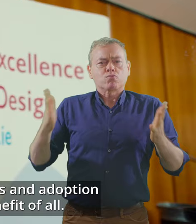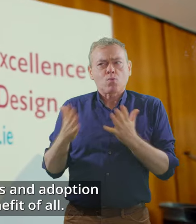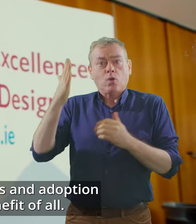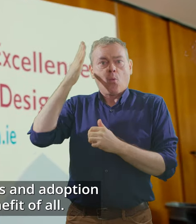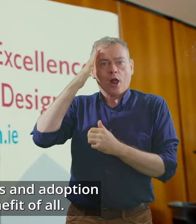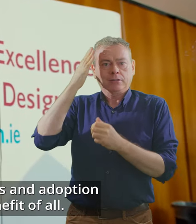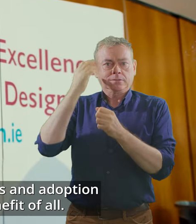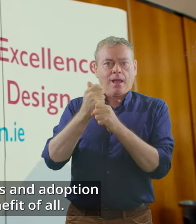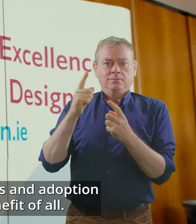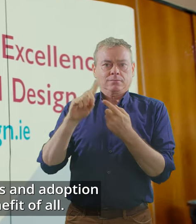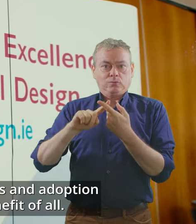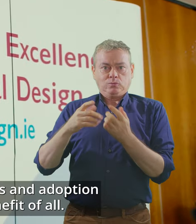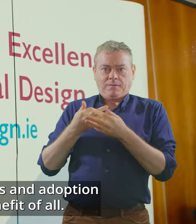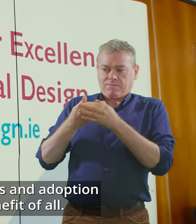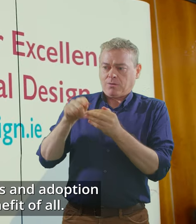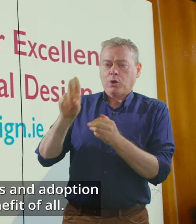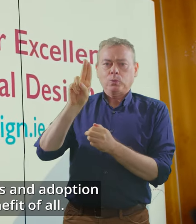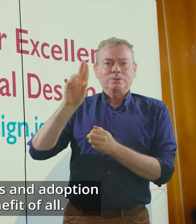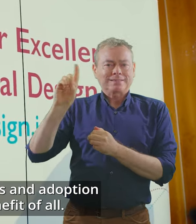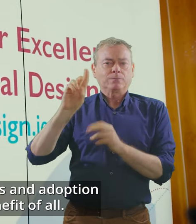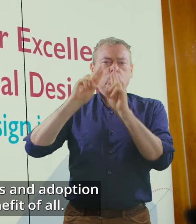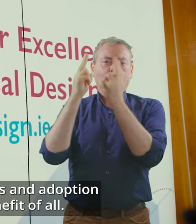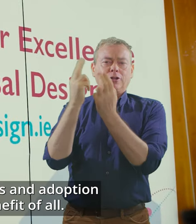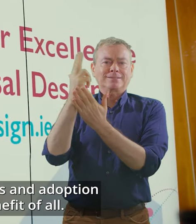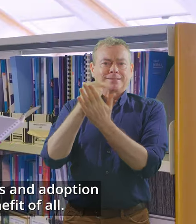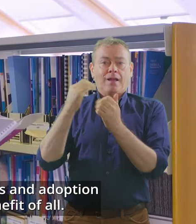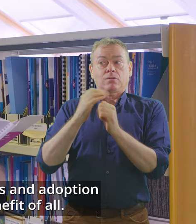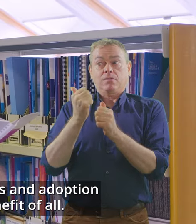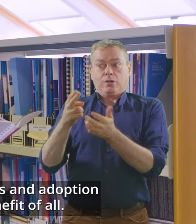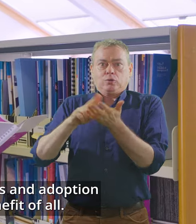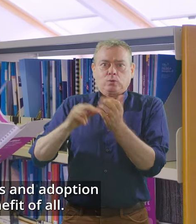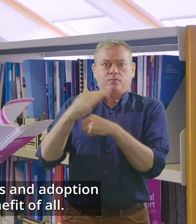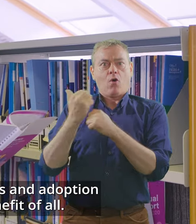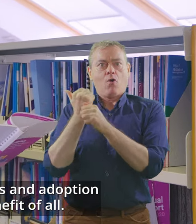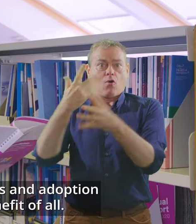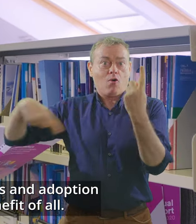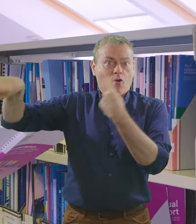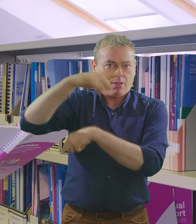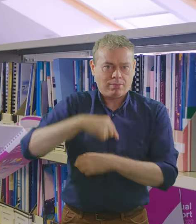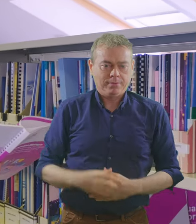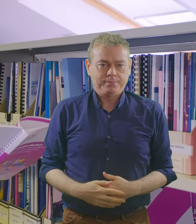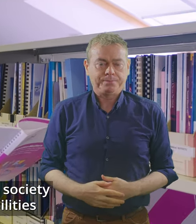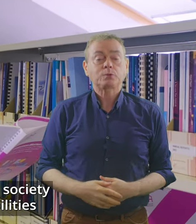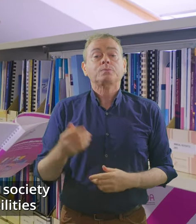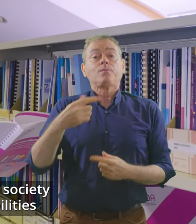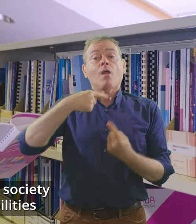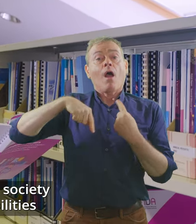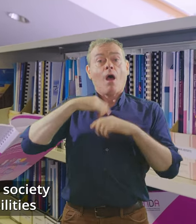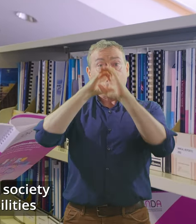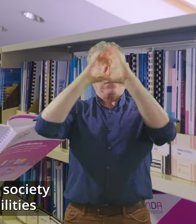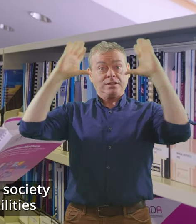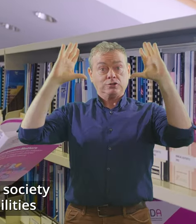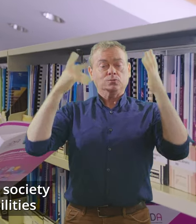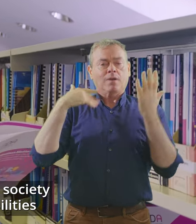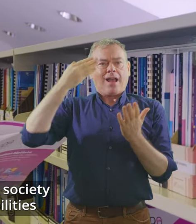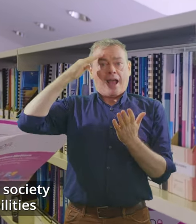it is to promote awareness and adoption of universal design for the benefit of all. Our vision is to have